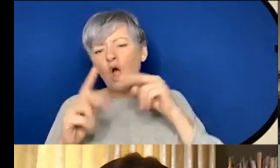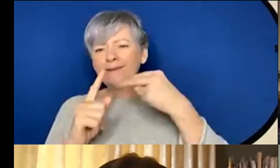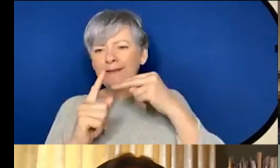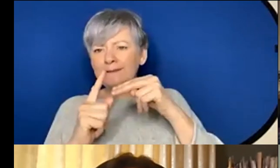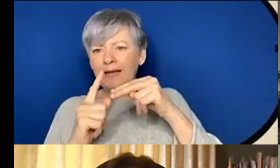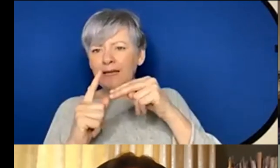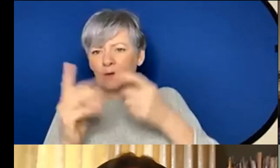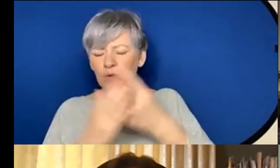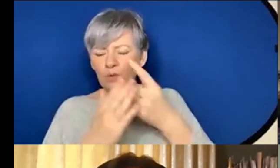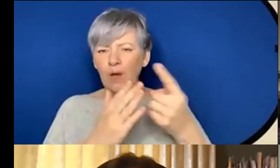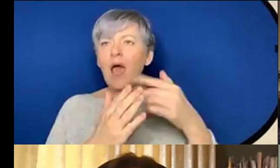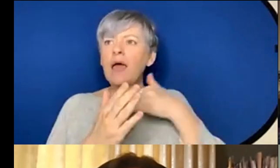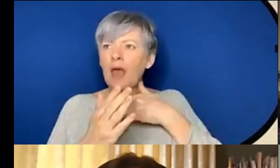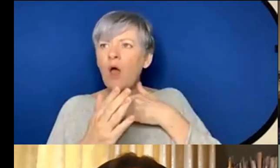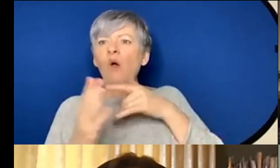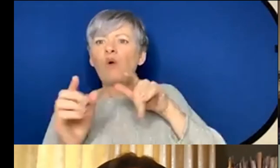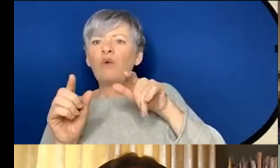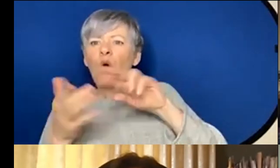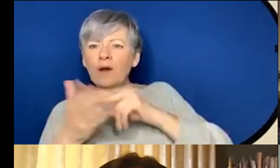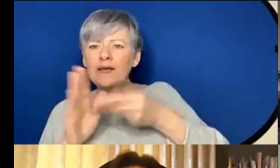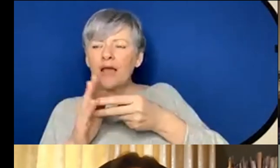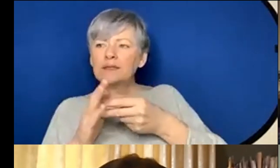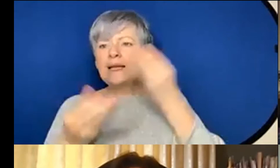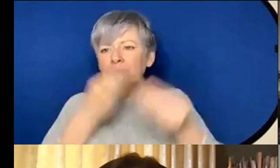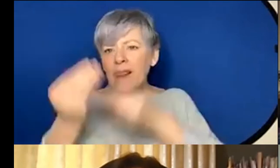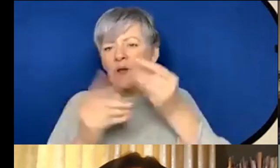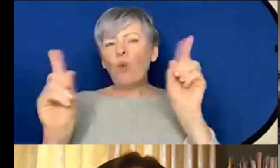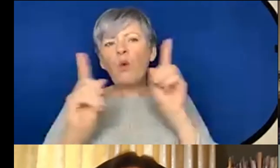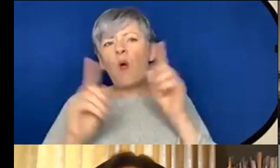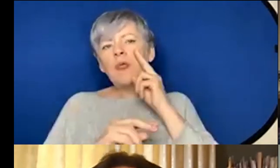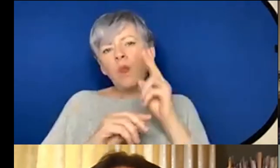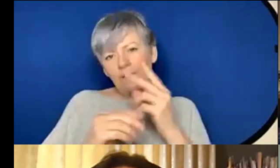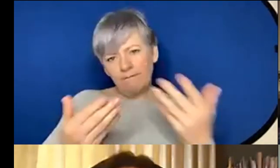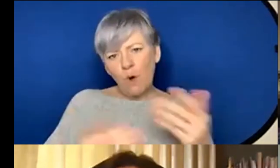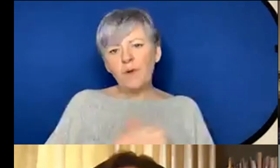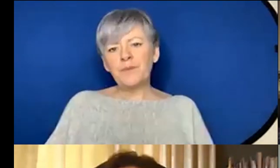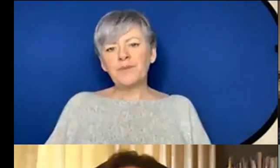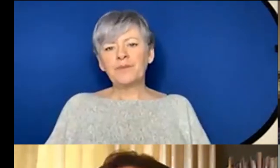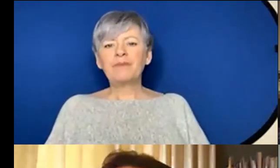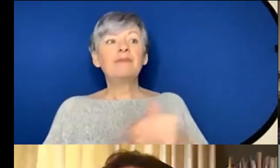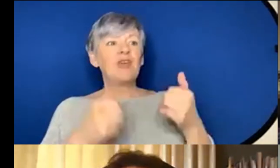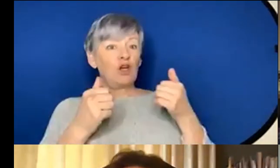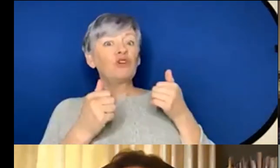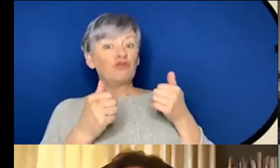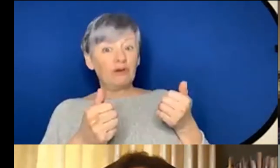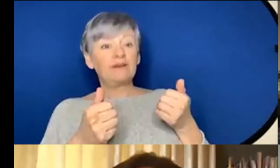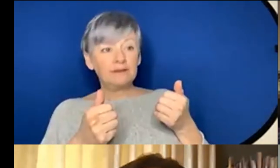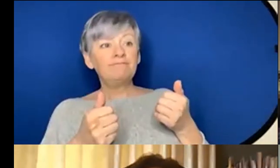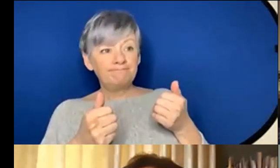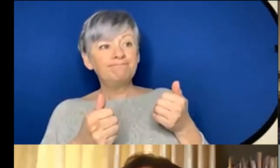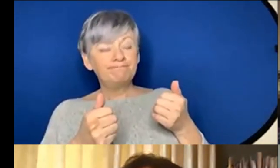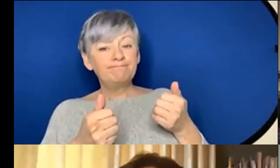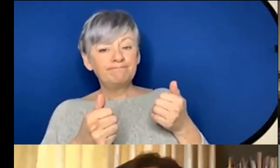that extra bit of time and care to explain what they're looking for right yeah I think um it's become